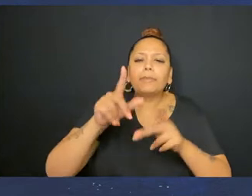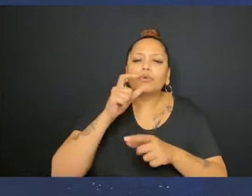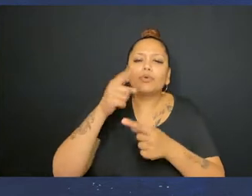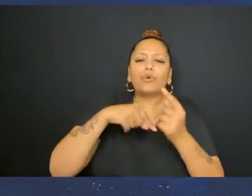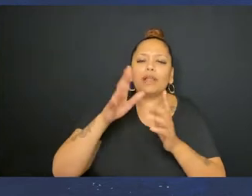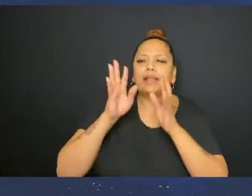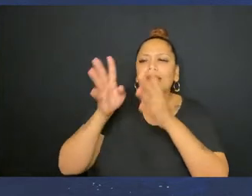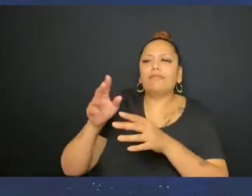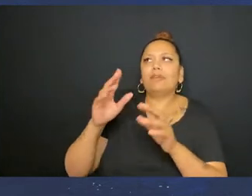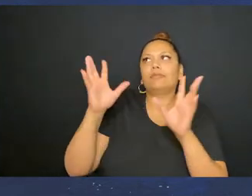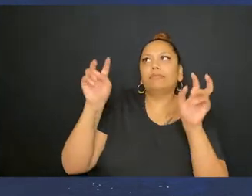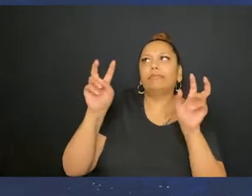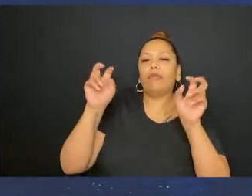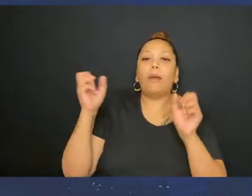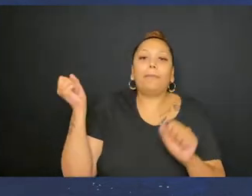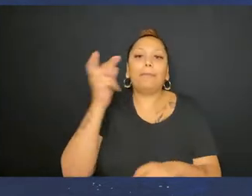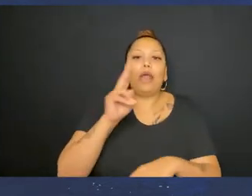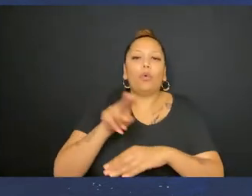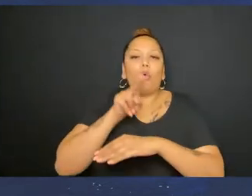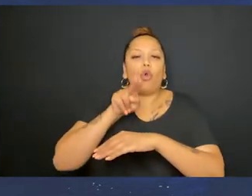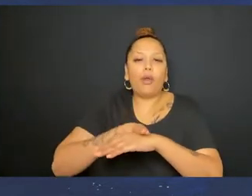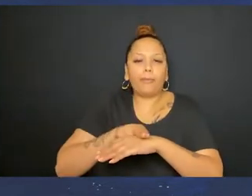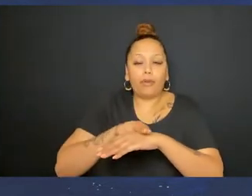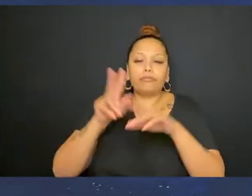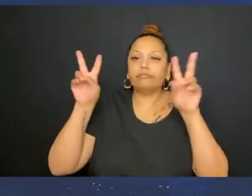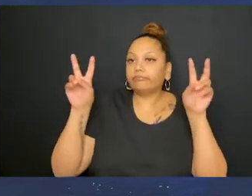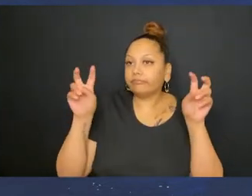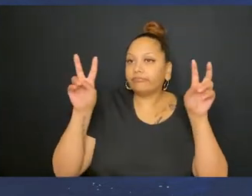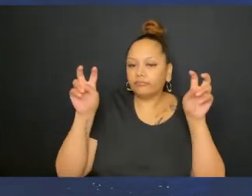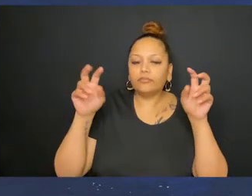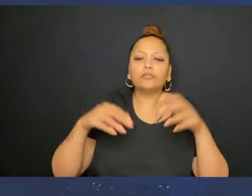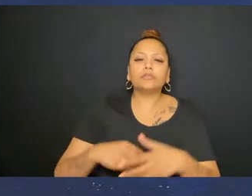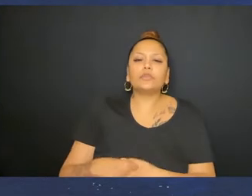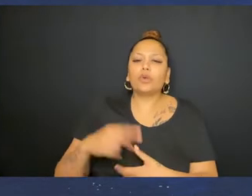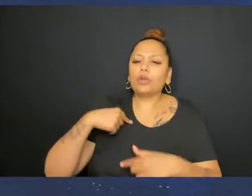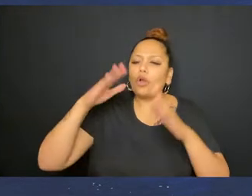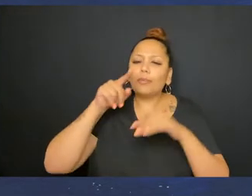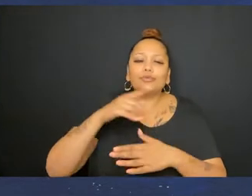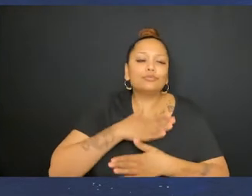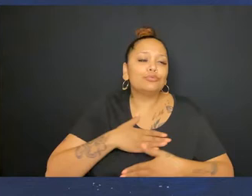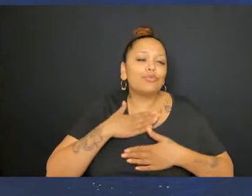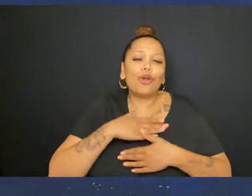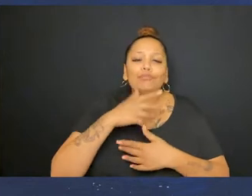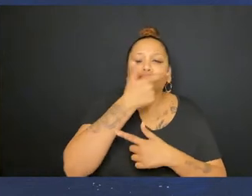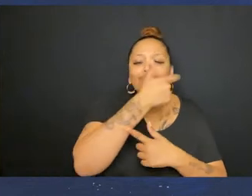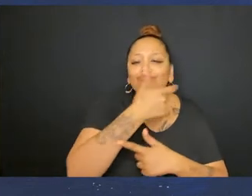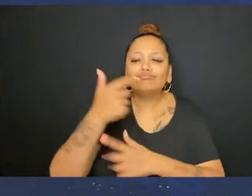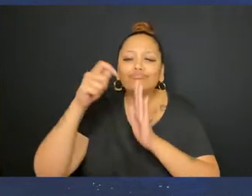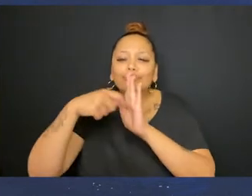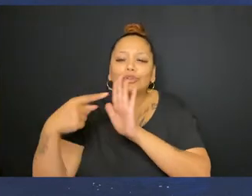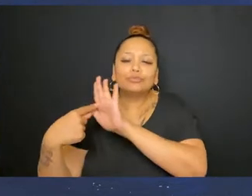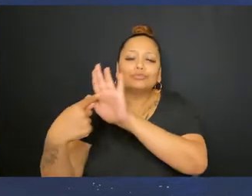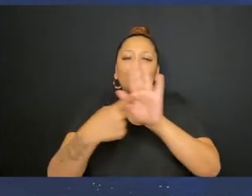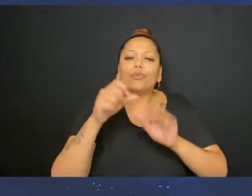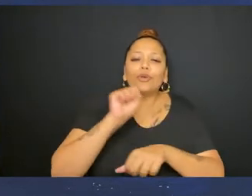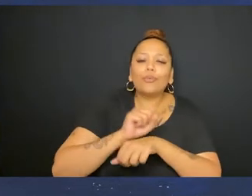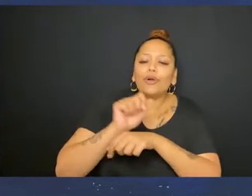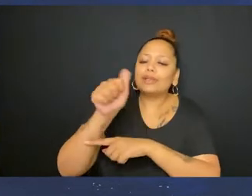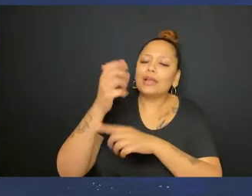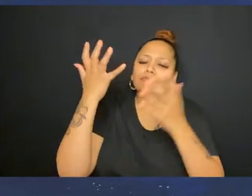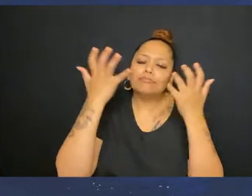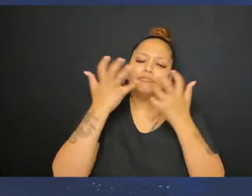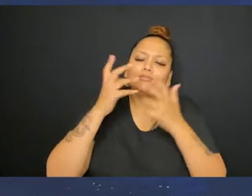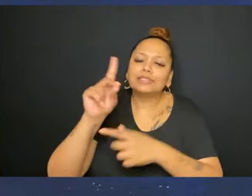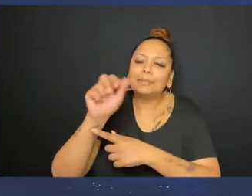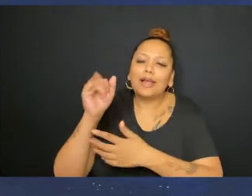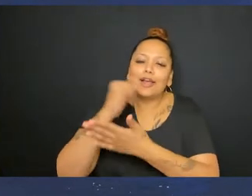are being left behind as the rest of the world returns to normal. We hope that you enjoy the following videos showcasing the work of 10